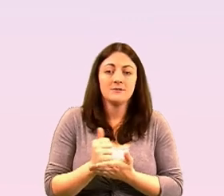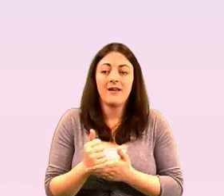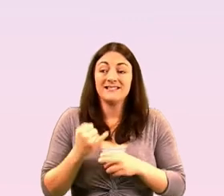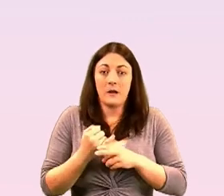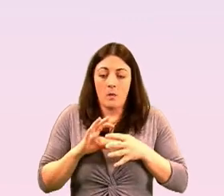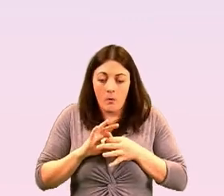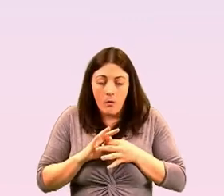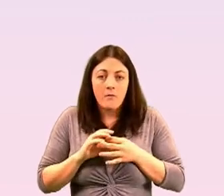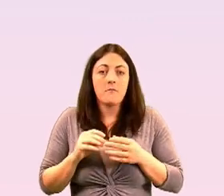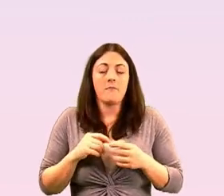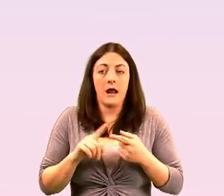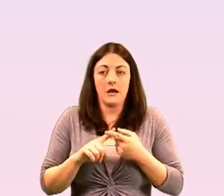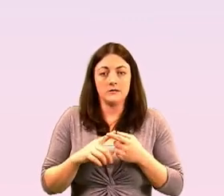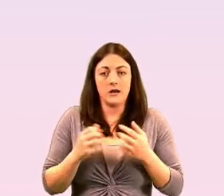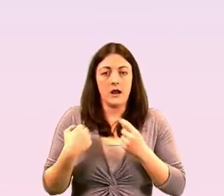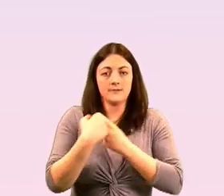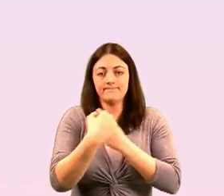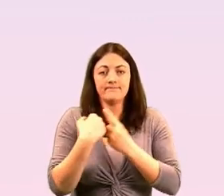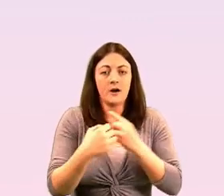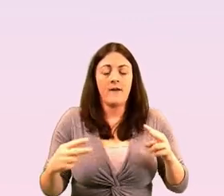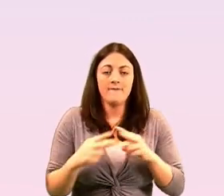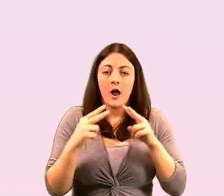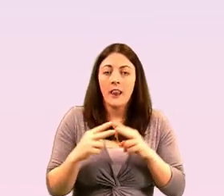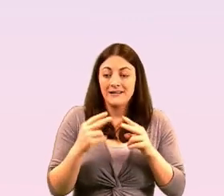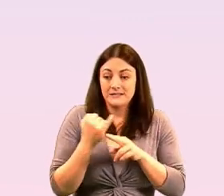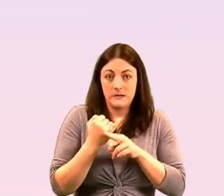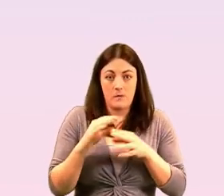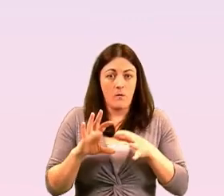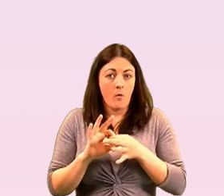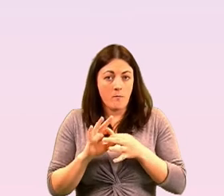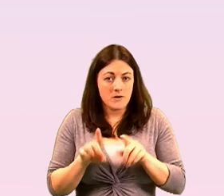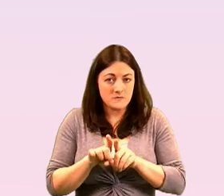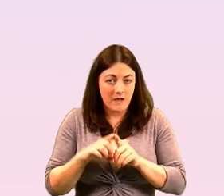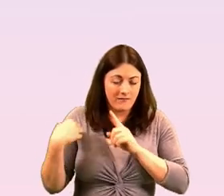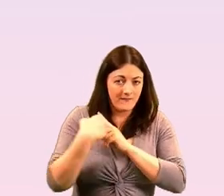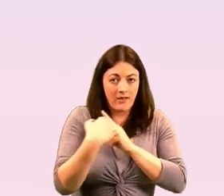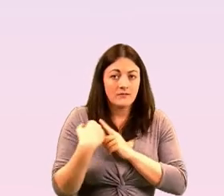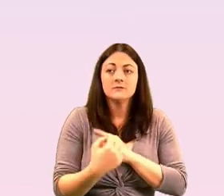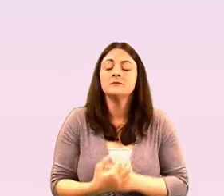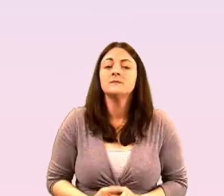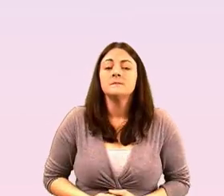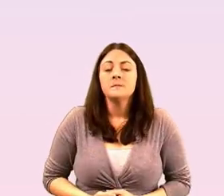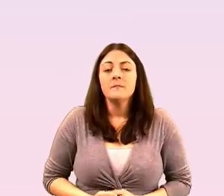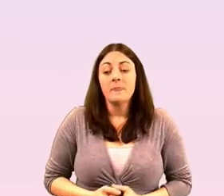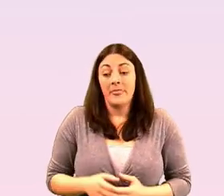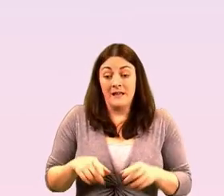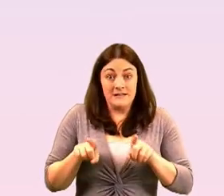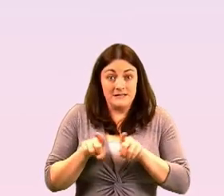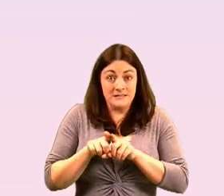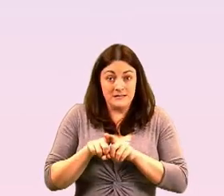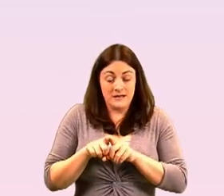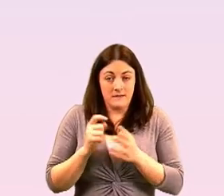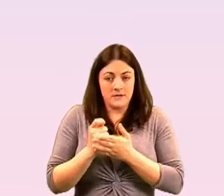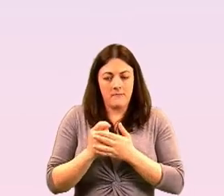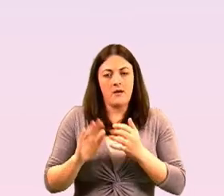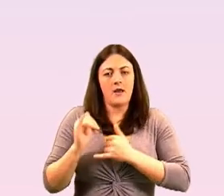calls about domestic violence we also saw a four-fold increase on on the same period in the previous year for older